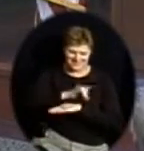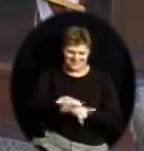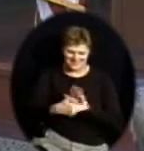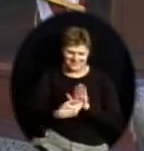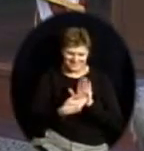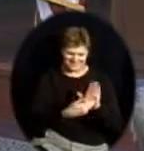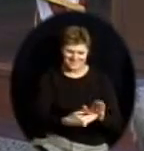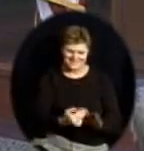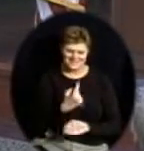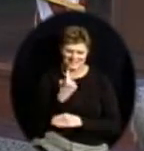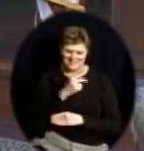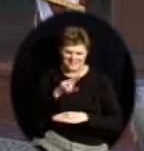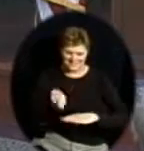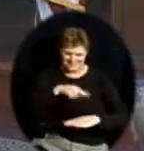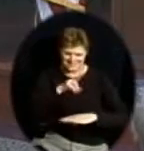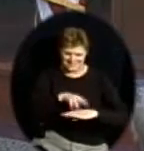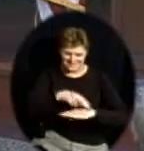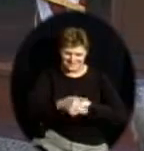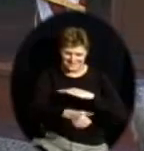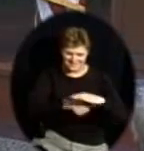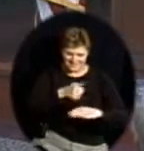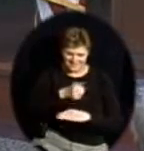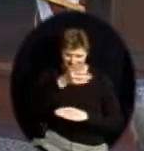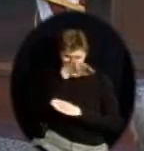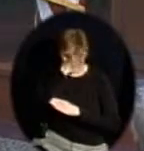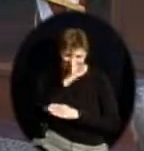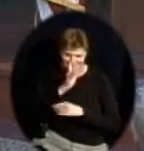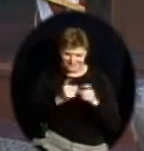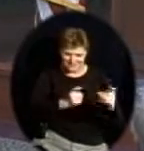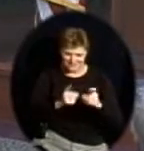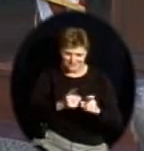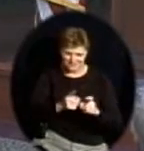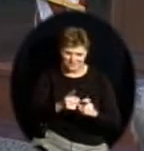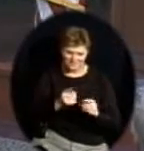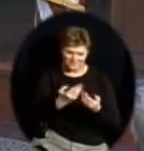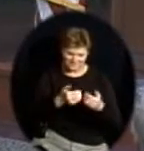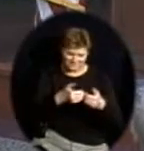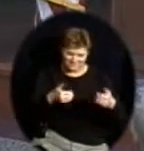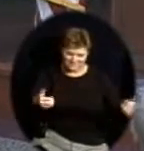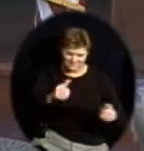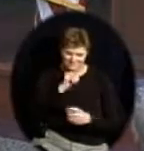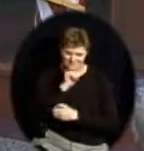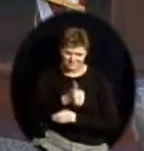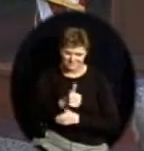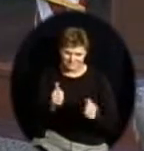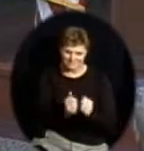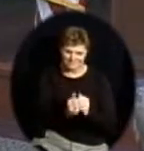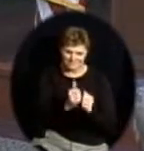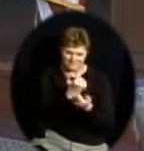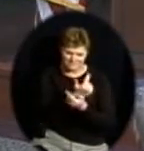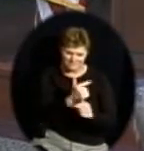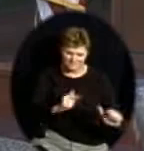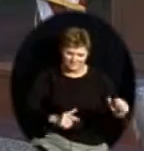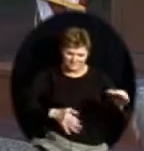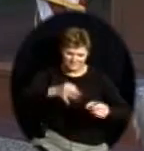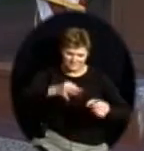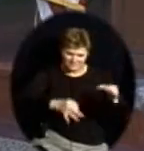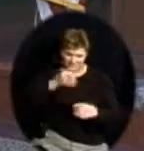stands, one nation, under God, indivisible, with liberty and justice for all.